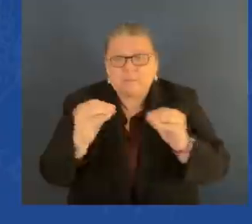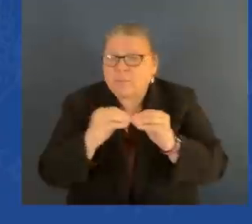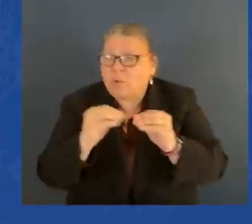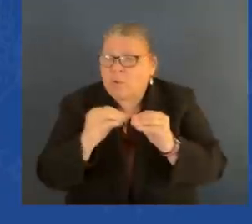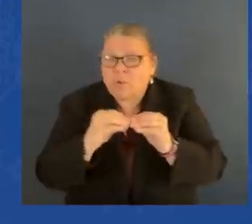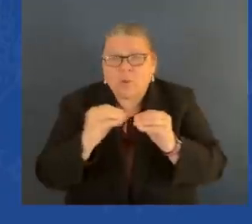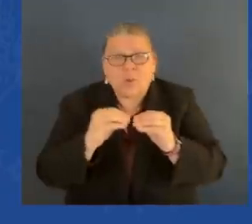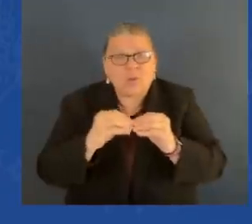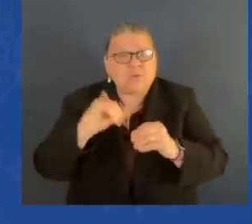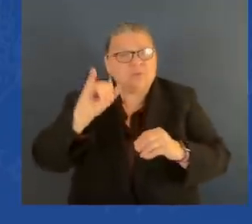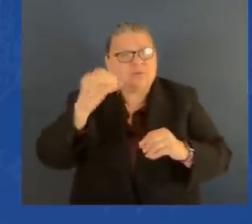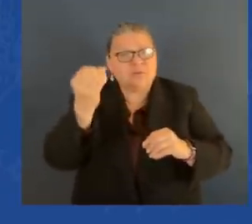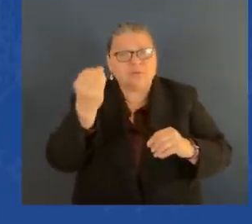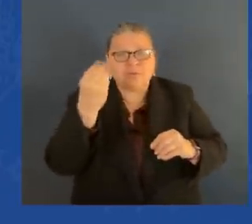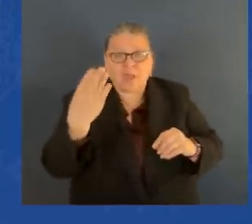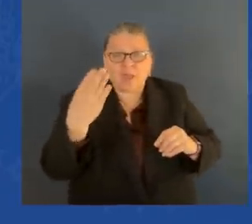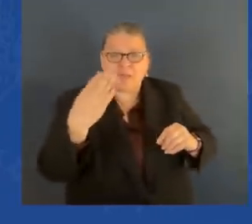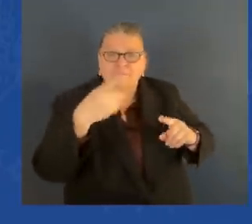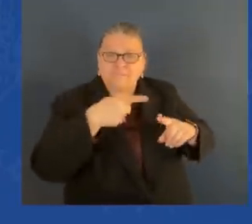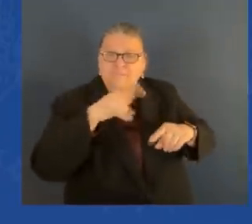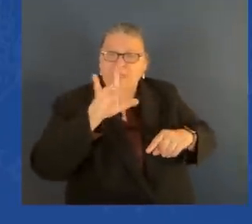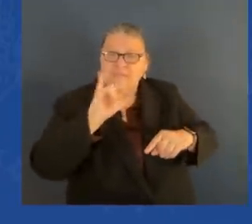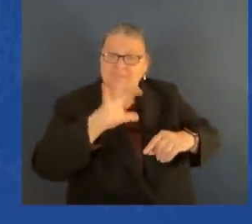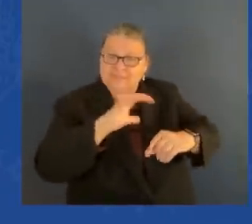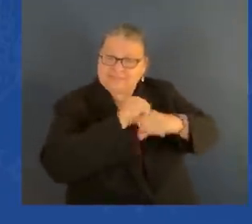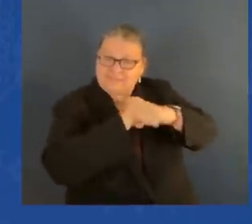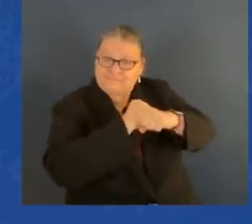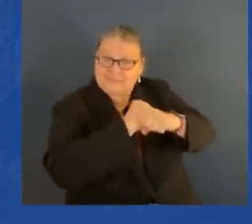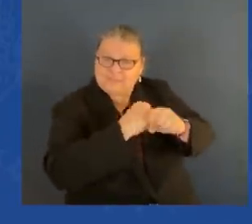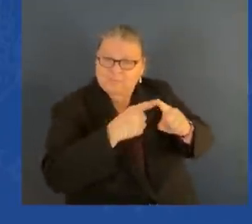work with as a kid in high school and college.